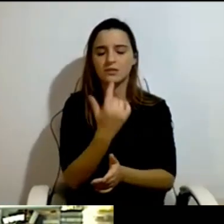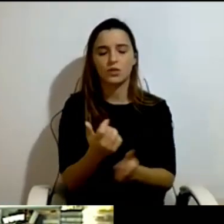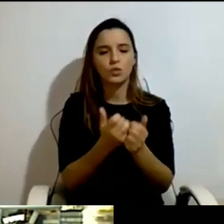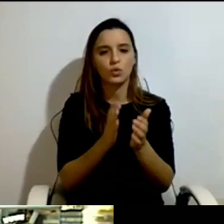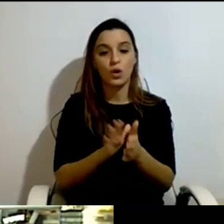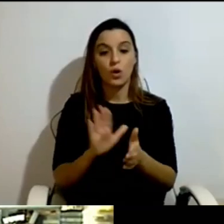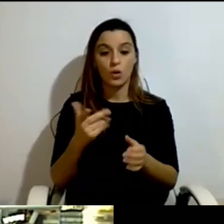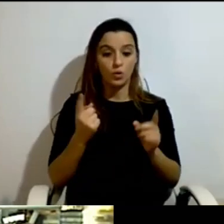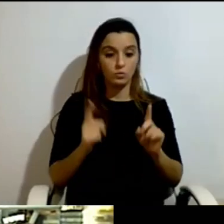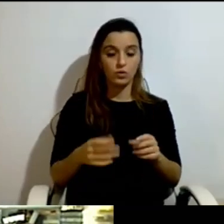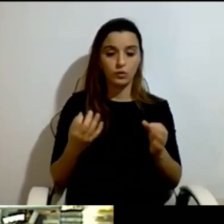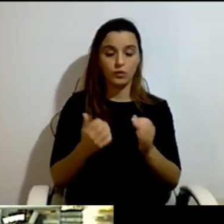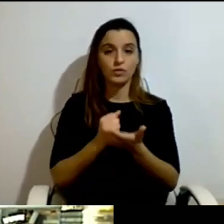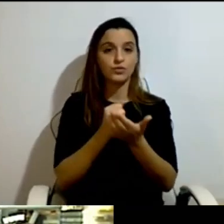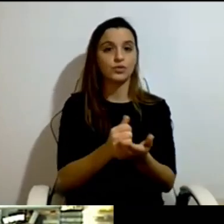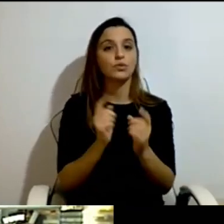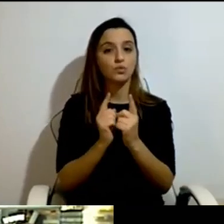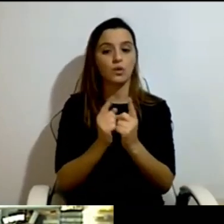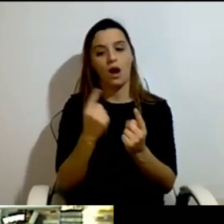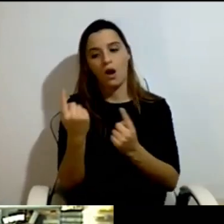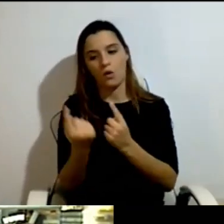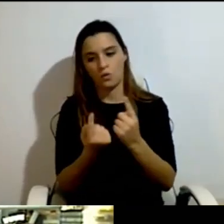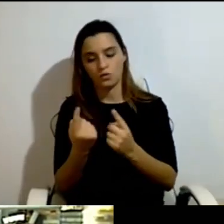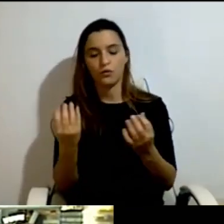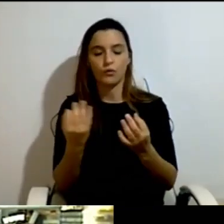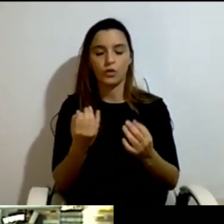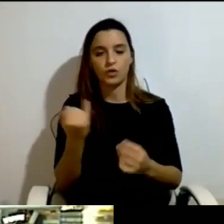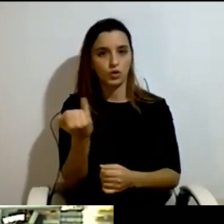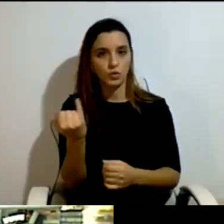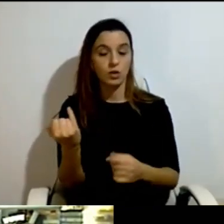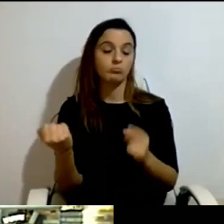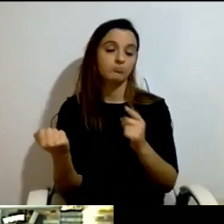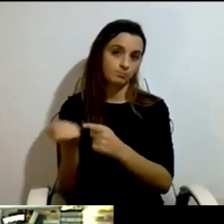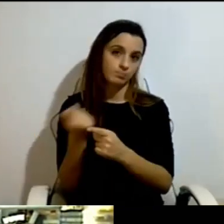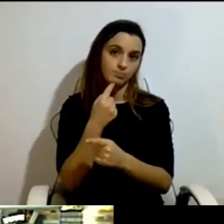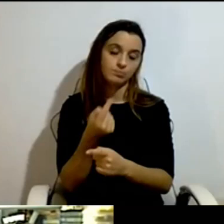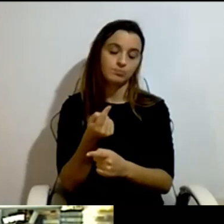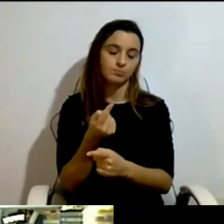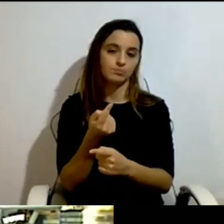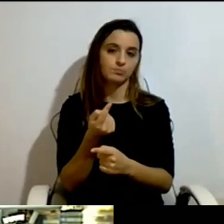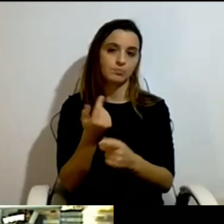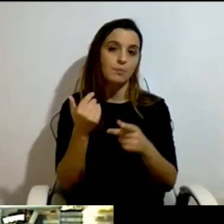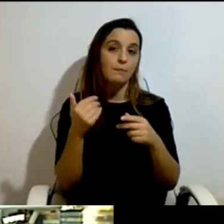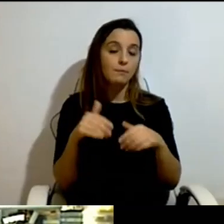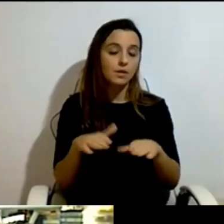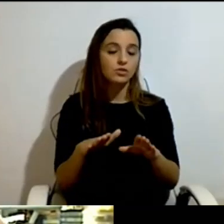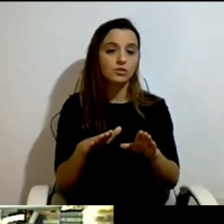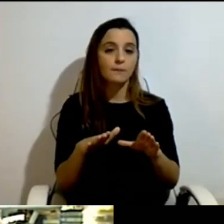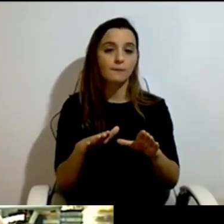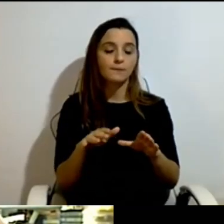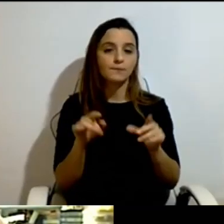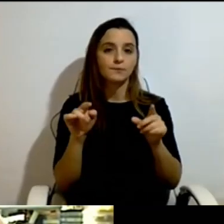of institutions for this experiment. Some of them lived outside, but none of them experienced a life